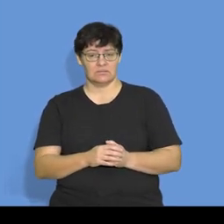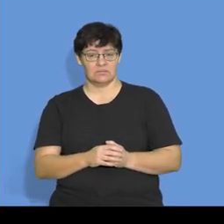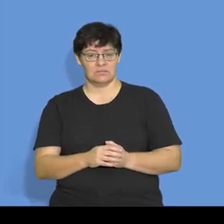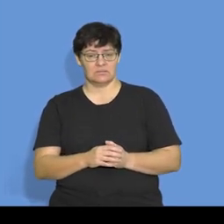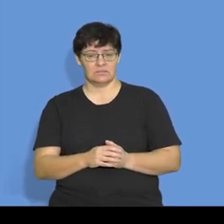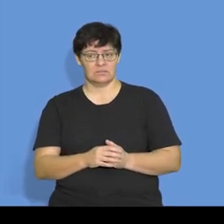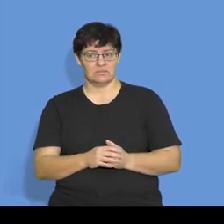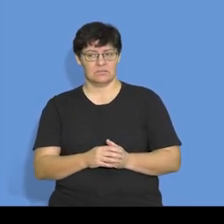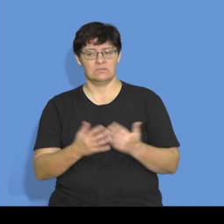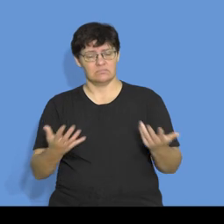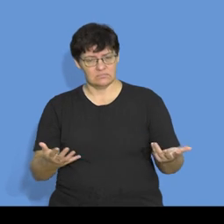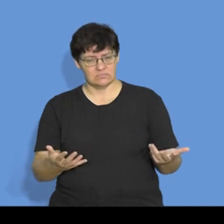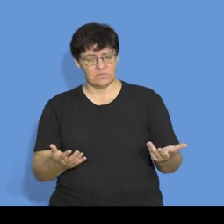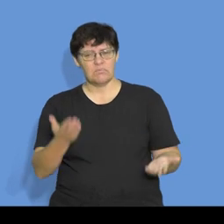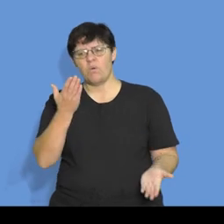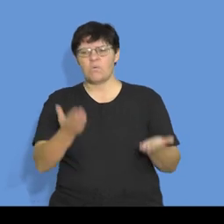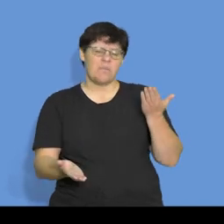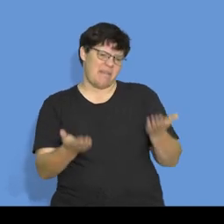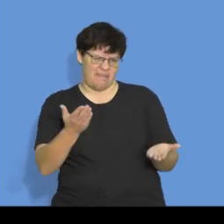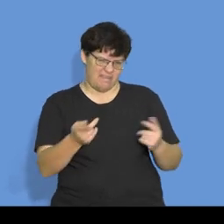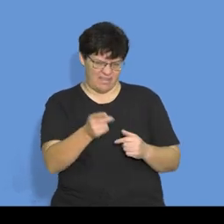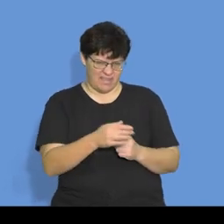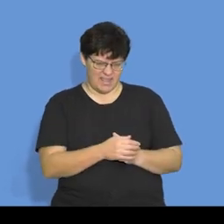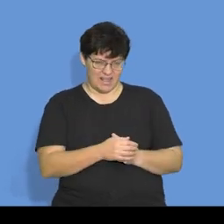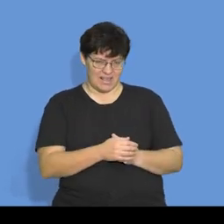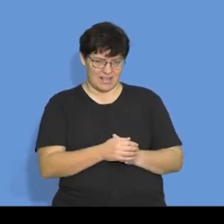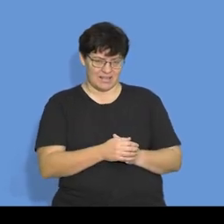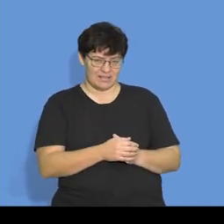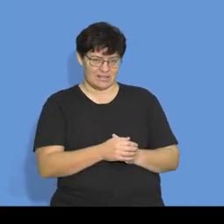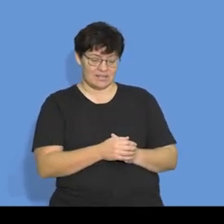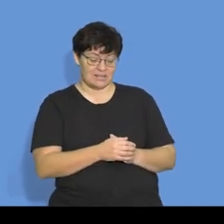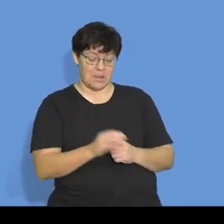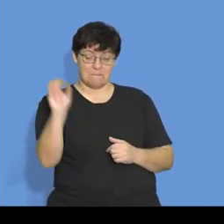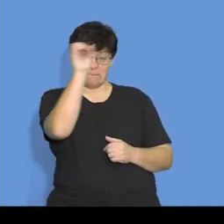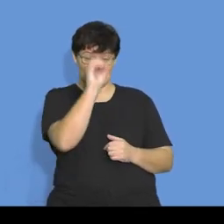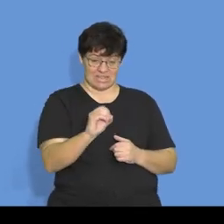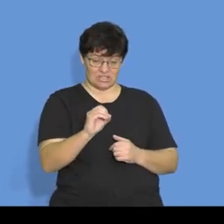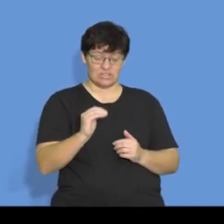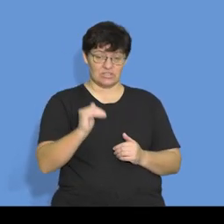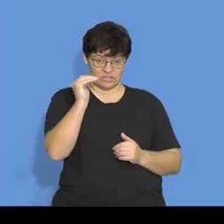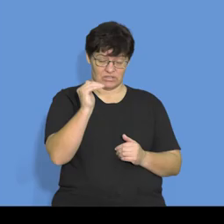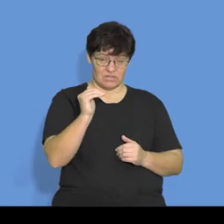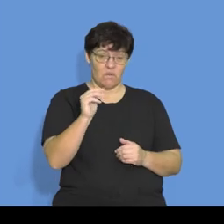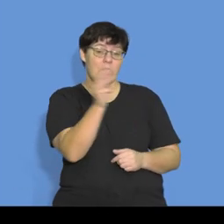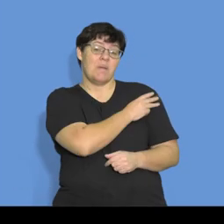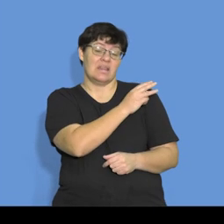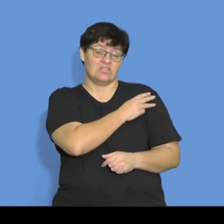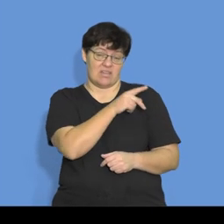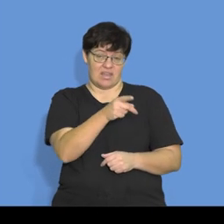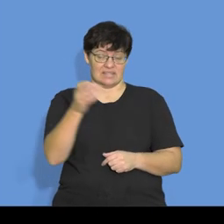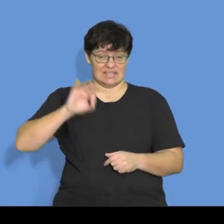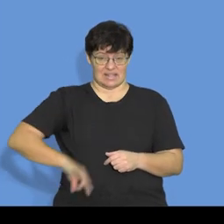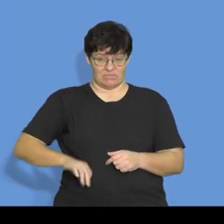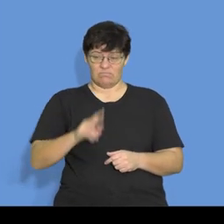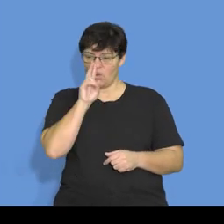if you compare the percentage increase for the manager's salary, let's look at the manager